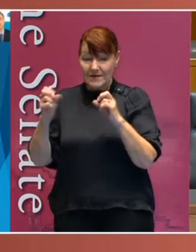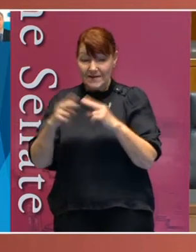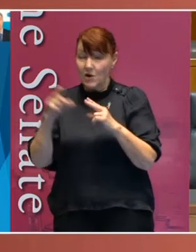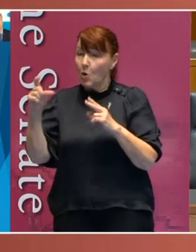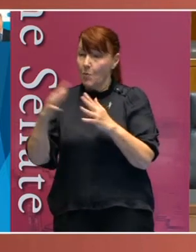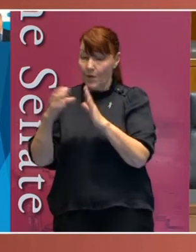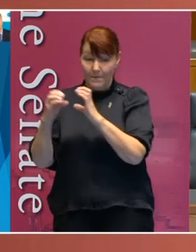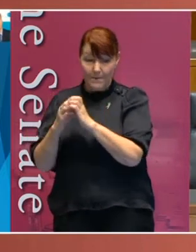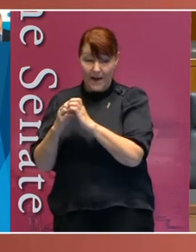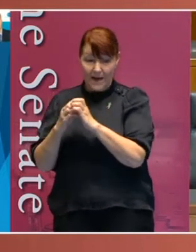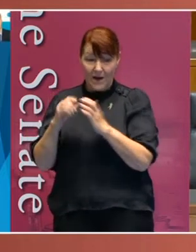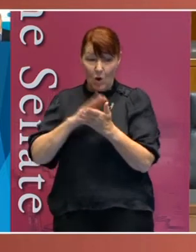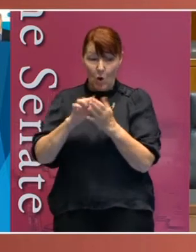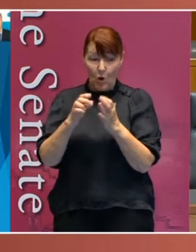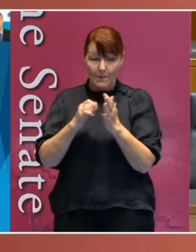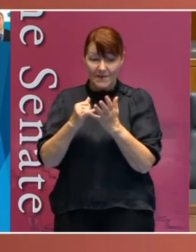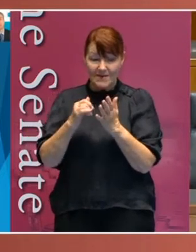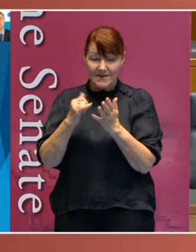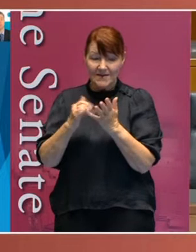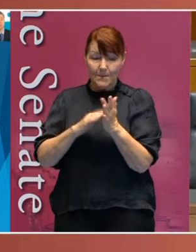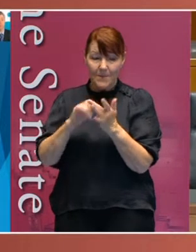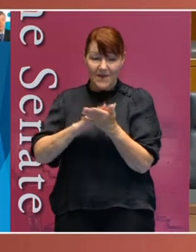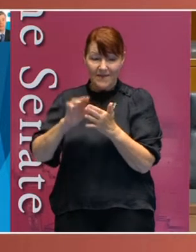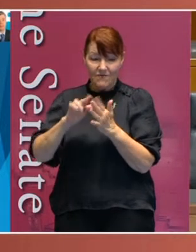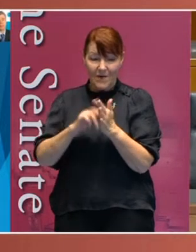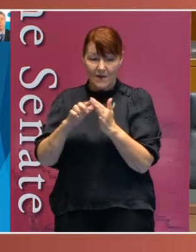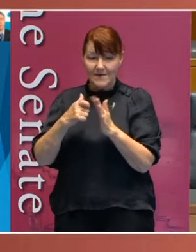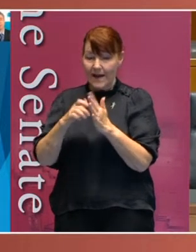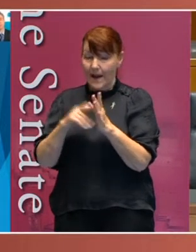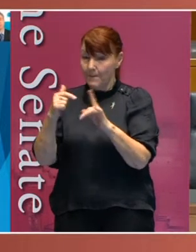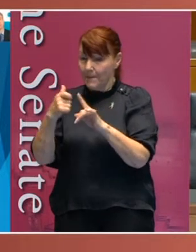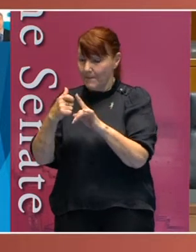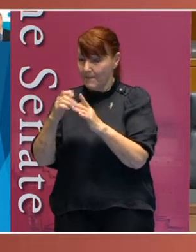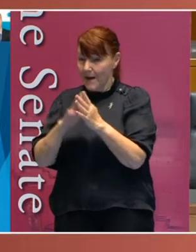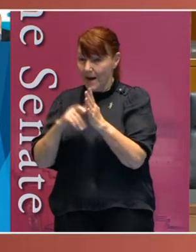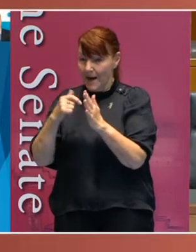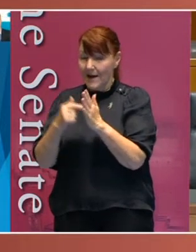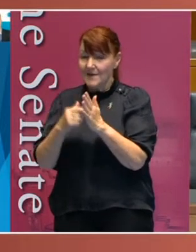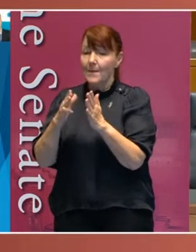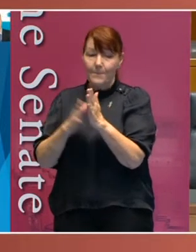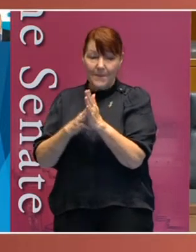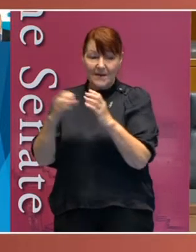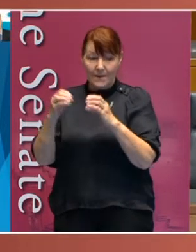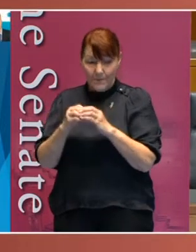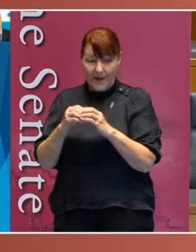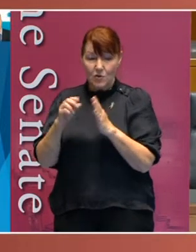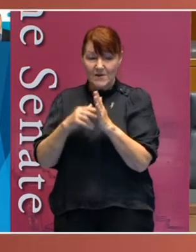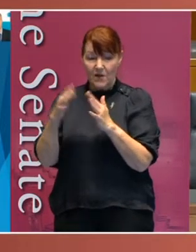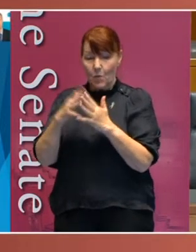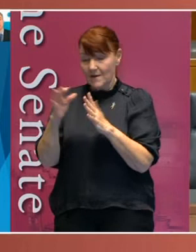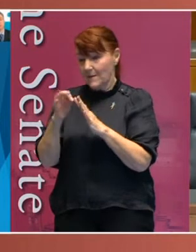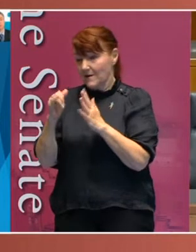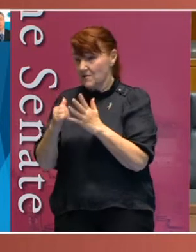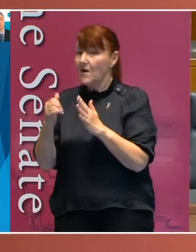Bank, Herbert Smith Freehills, Kmart, Medibank, Microsoft, the NSW Public Service,